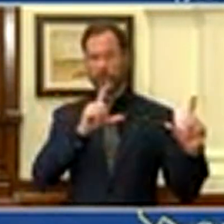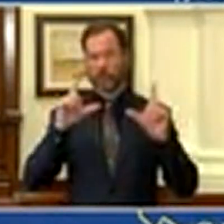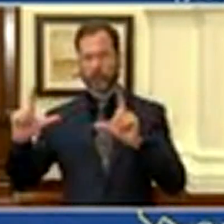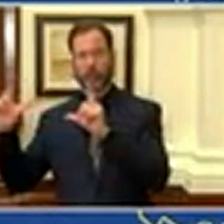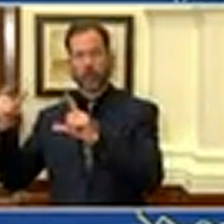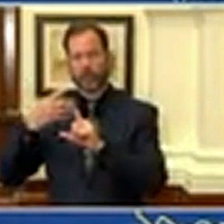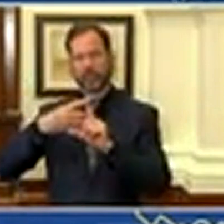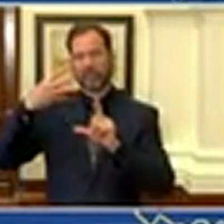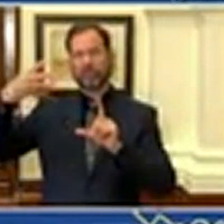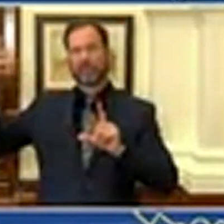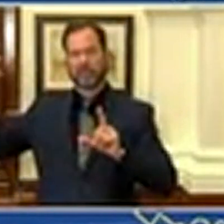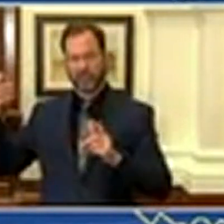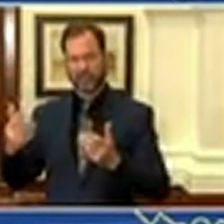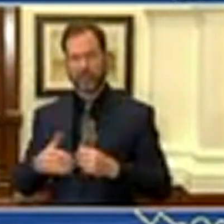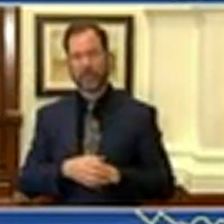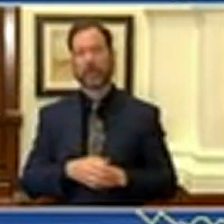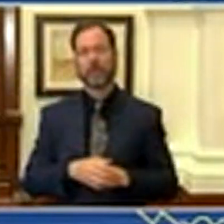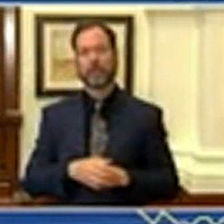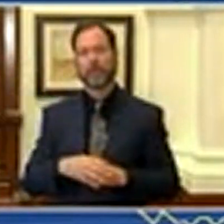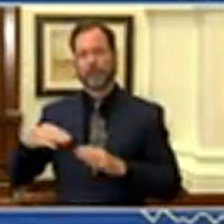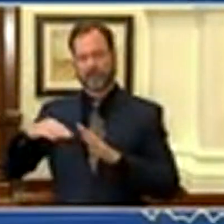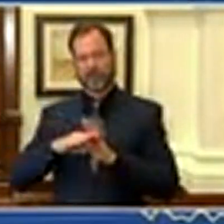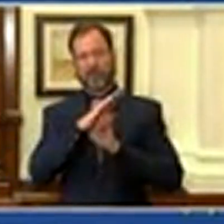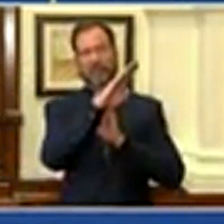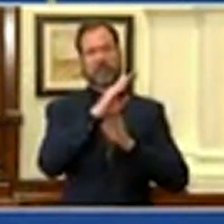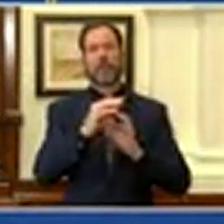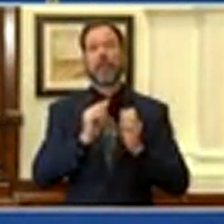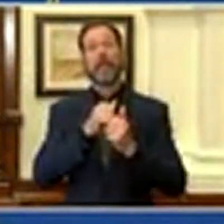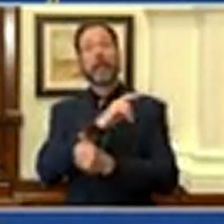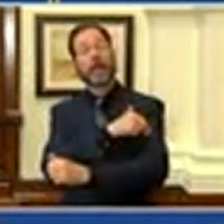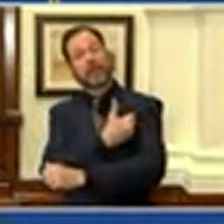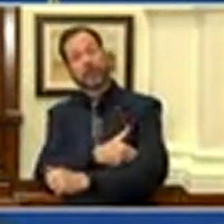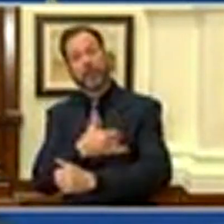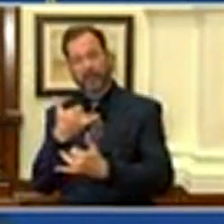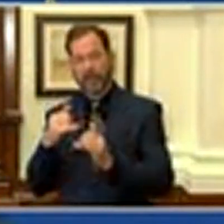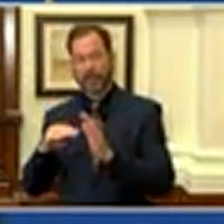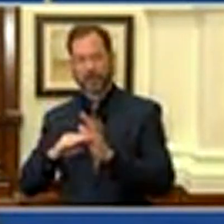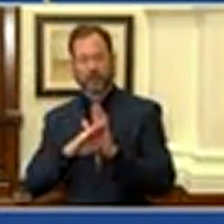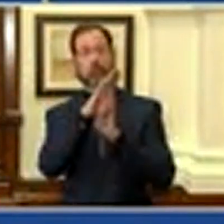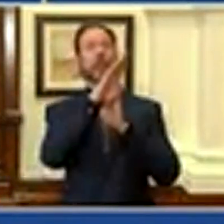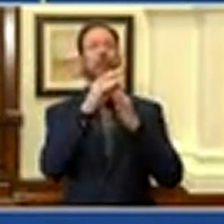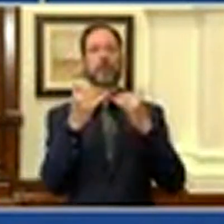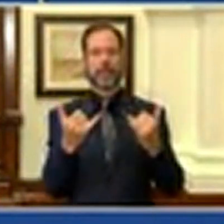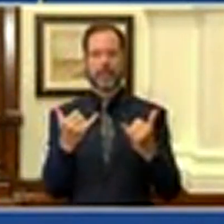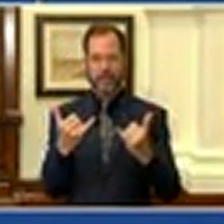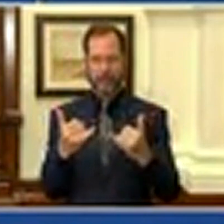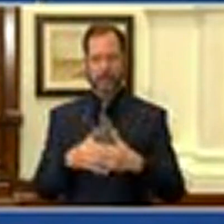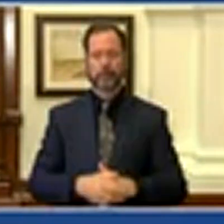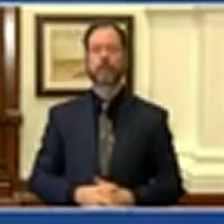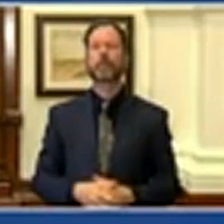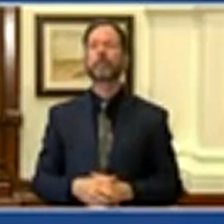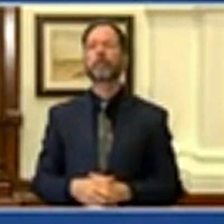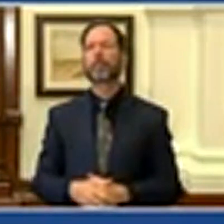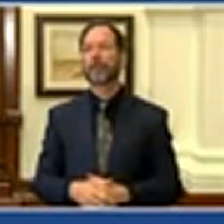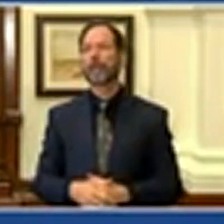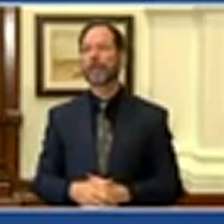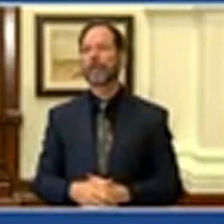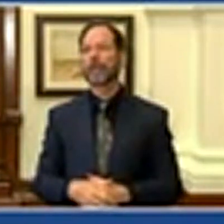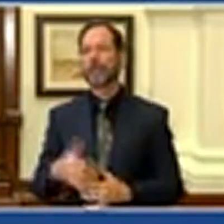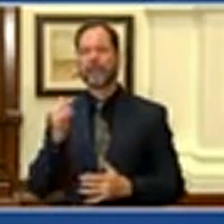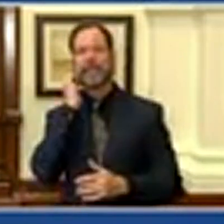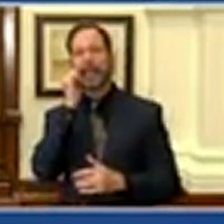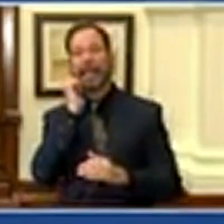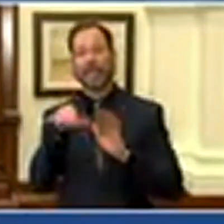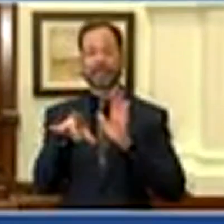the way that hospitalizations are spiking, the way that daily new cases are